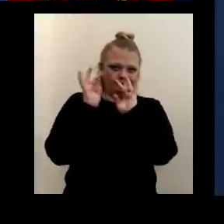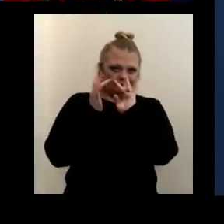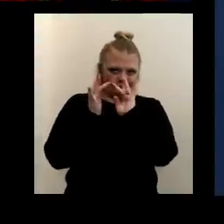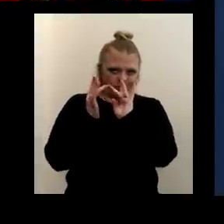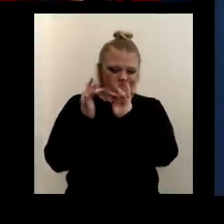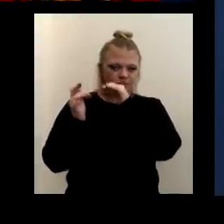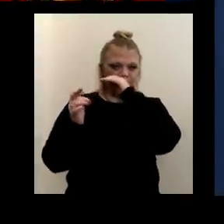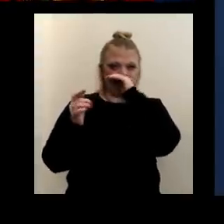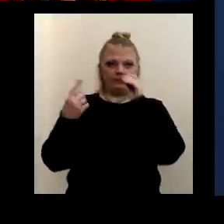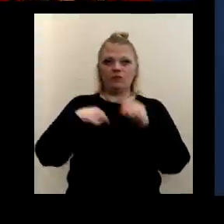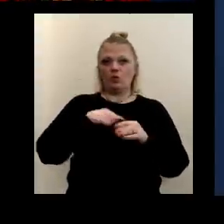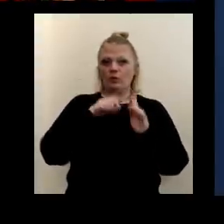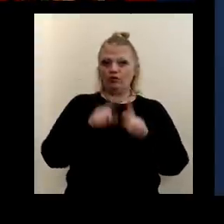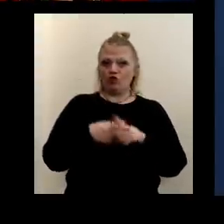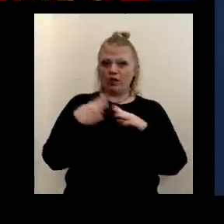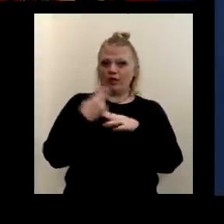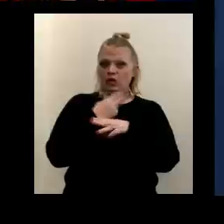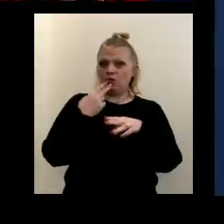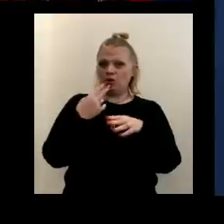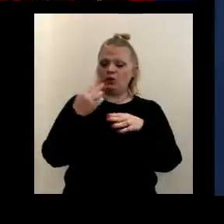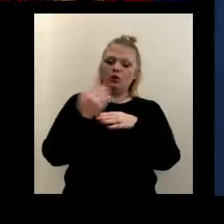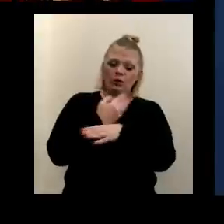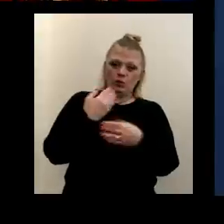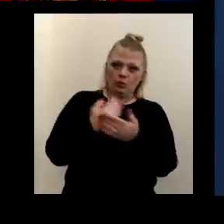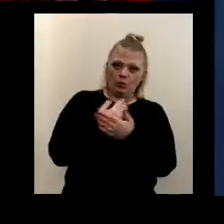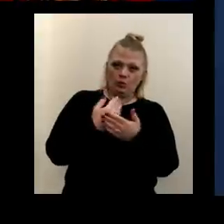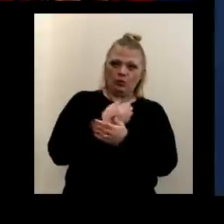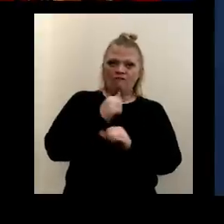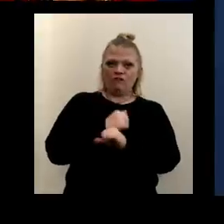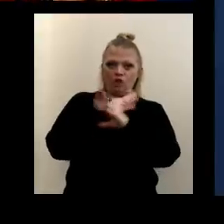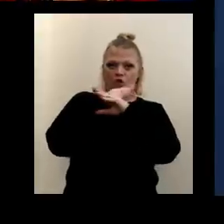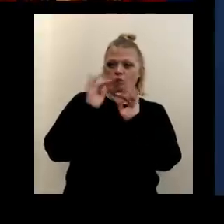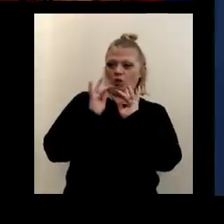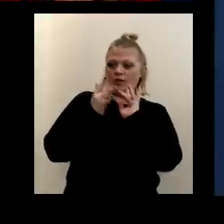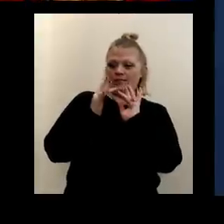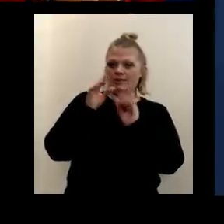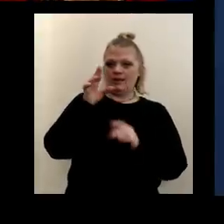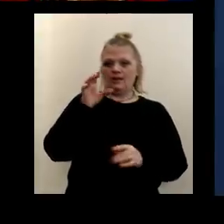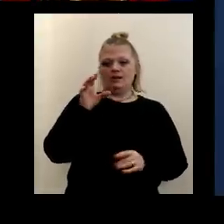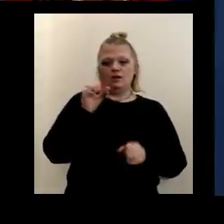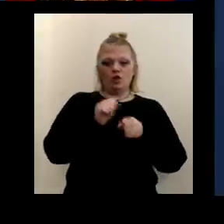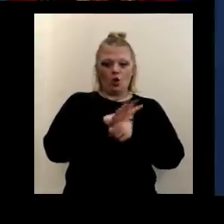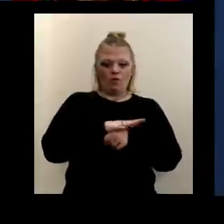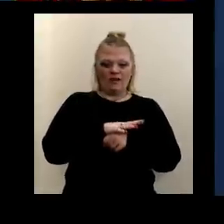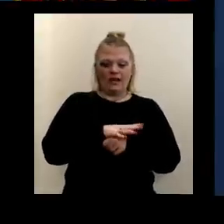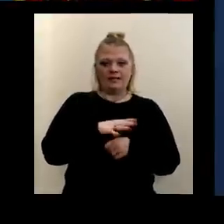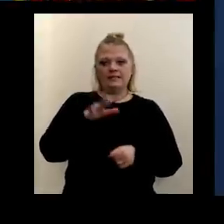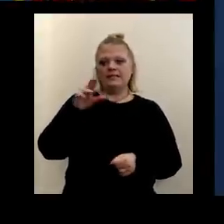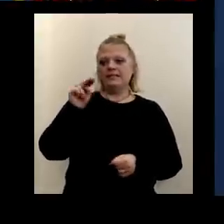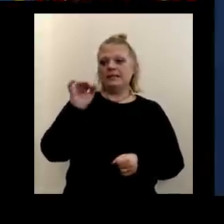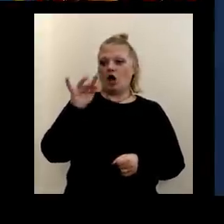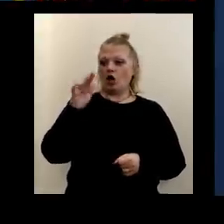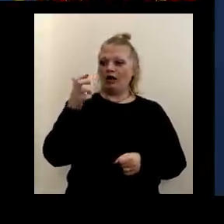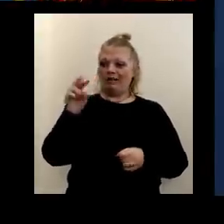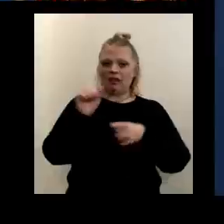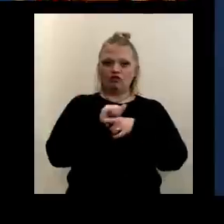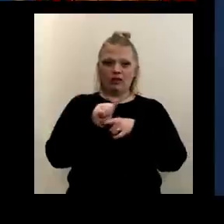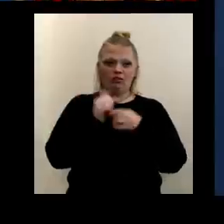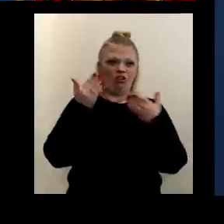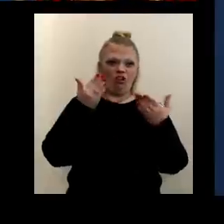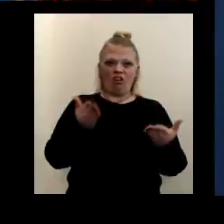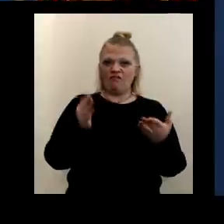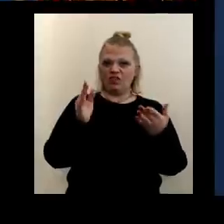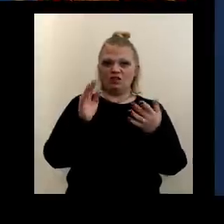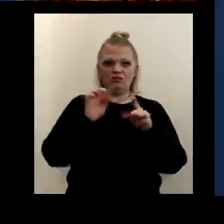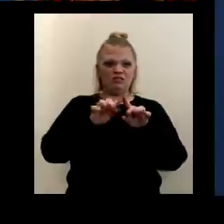um, we are launching a new effort of, of virtual online COVID-19 Narcan trainings. So they're going to be offered at all different